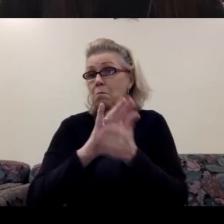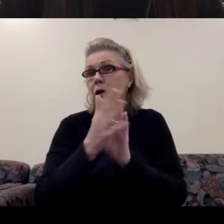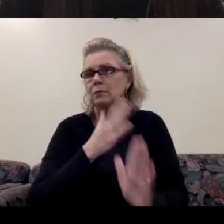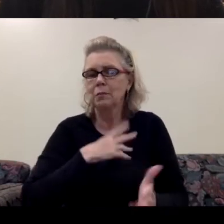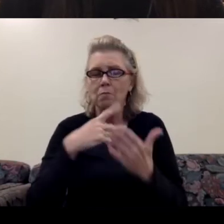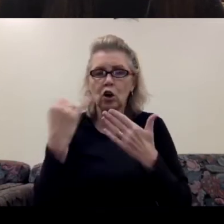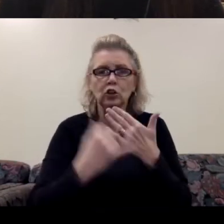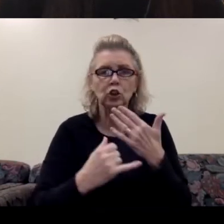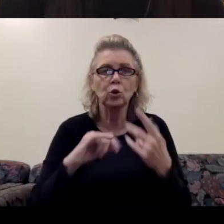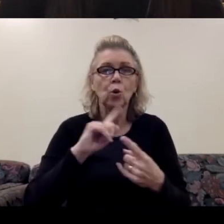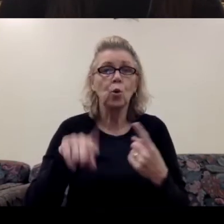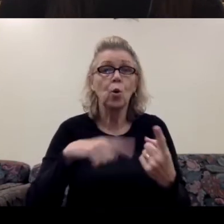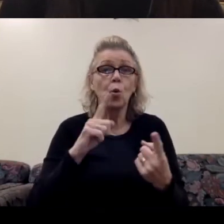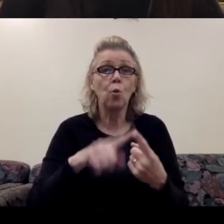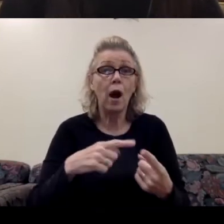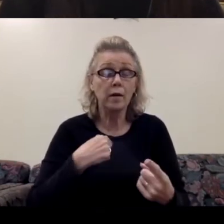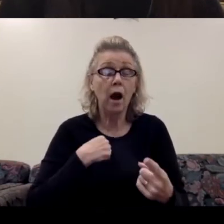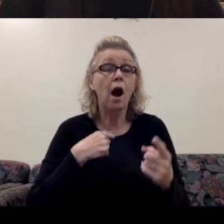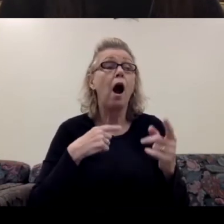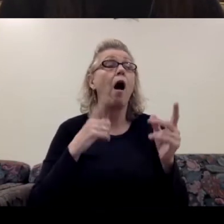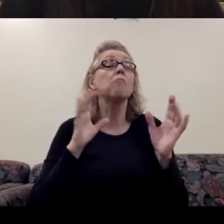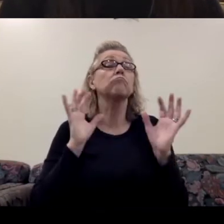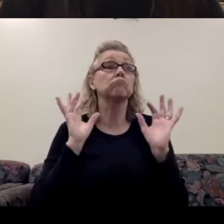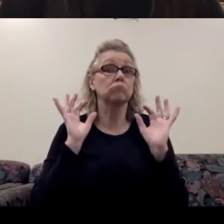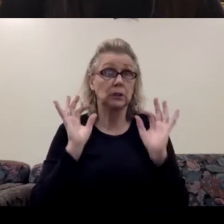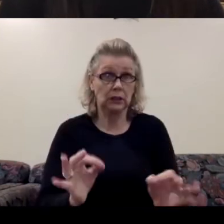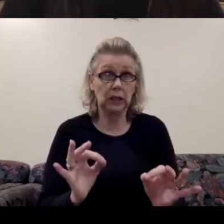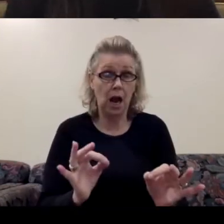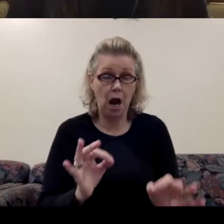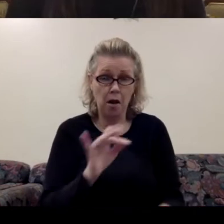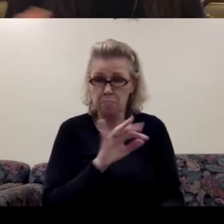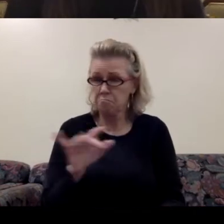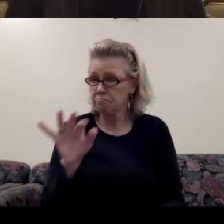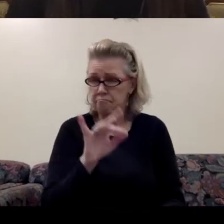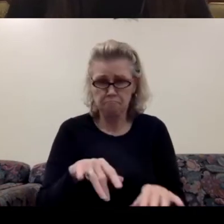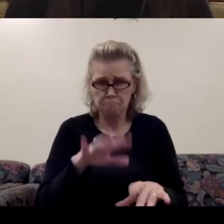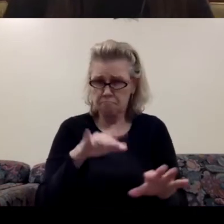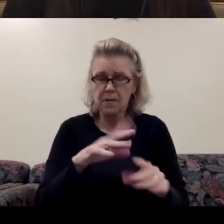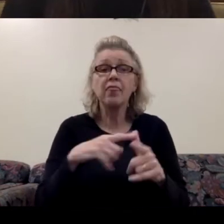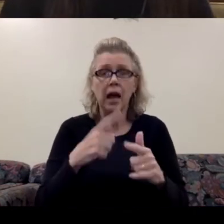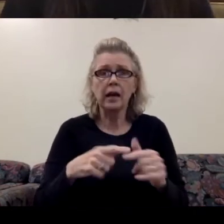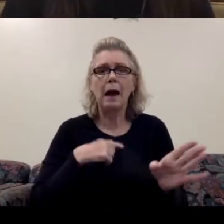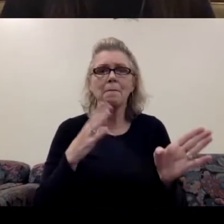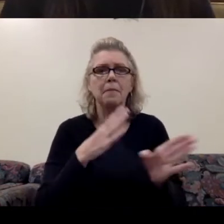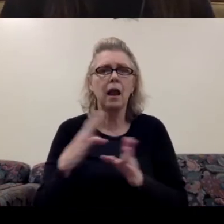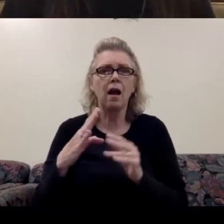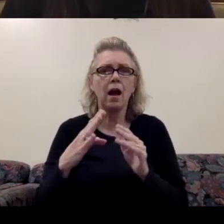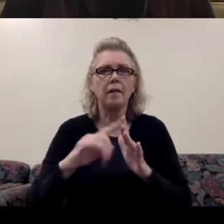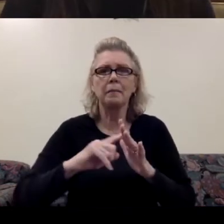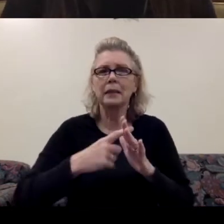once I get to the site, I plan the first meetings, um,